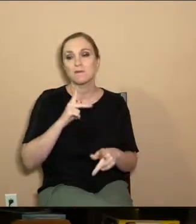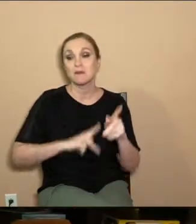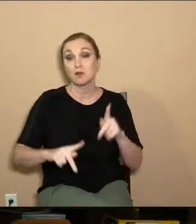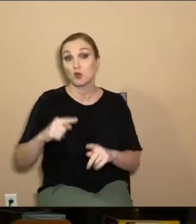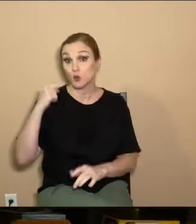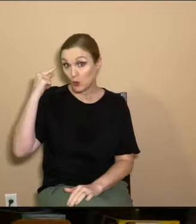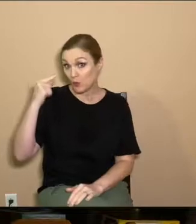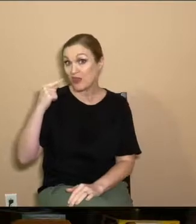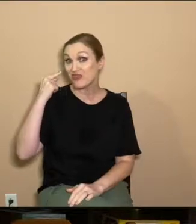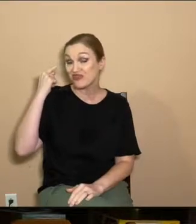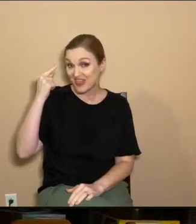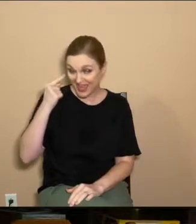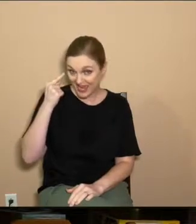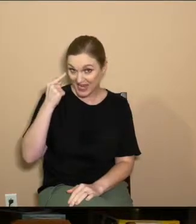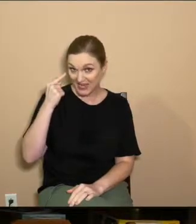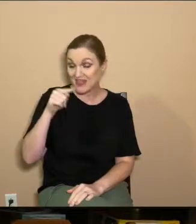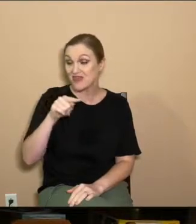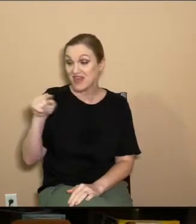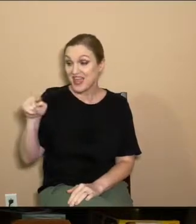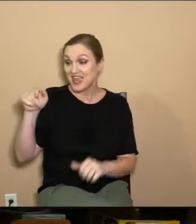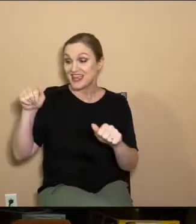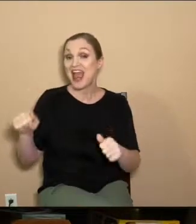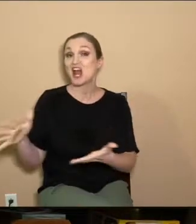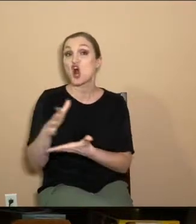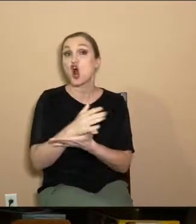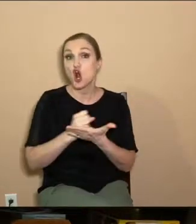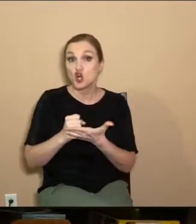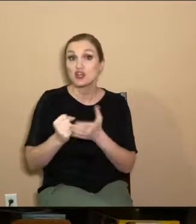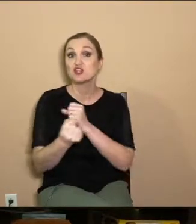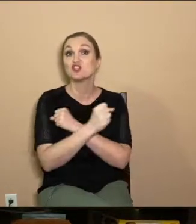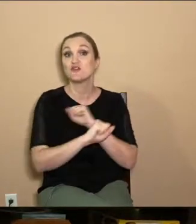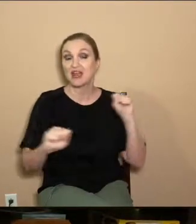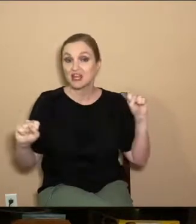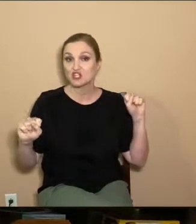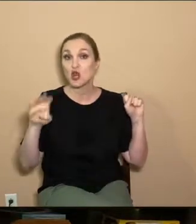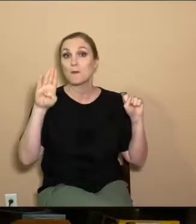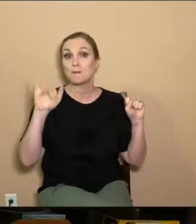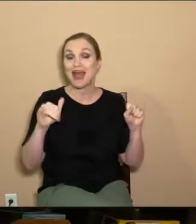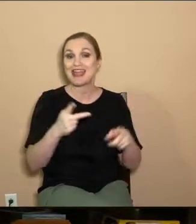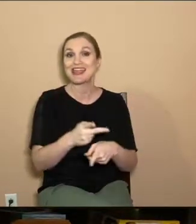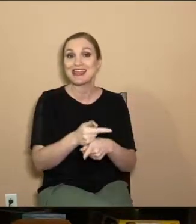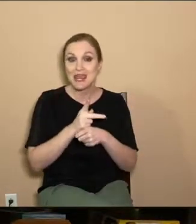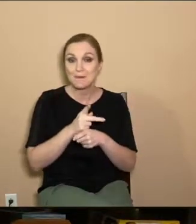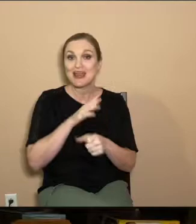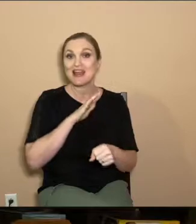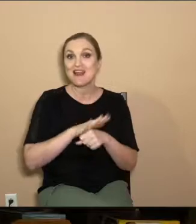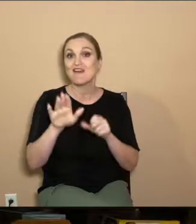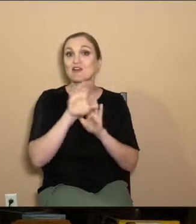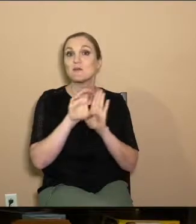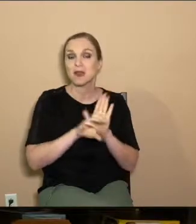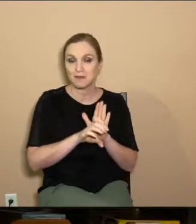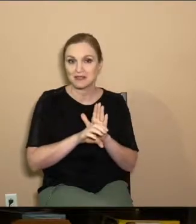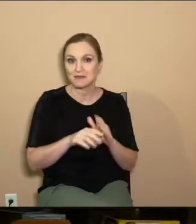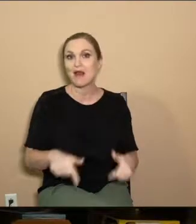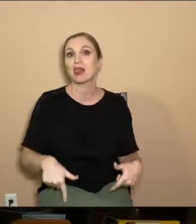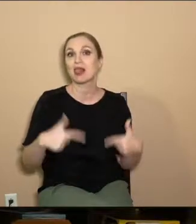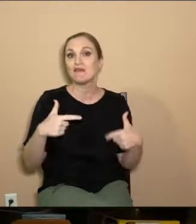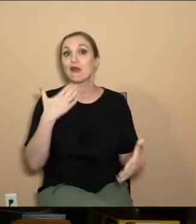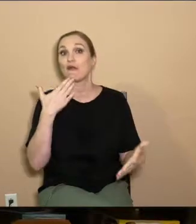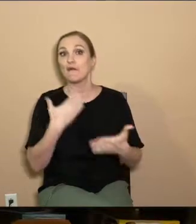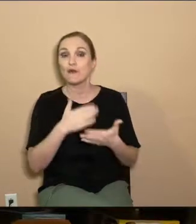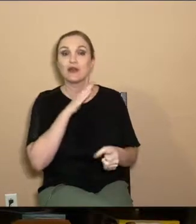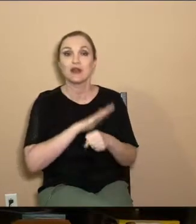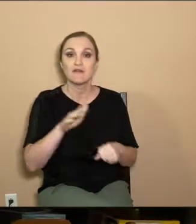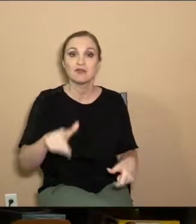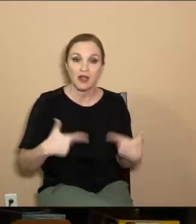think that they can earn their salvation by keeping enough commandments, by living a good